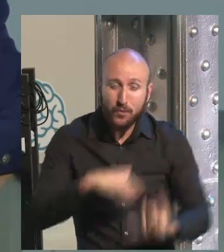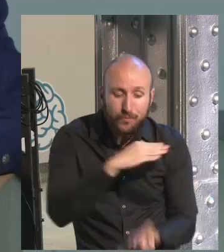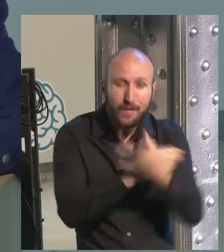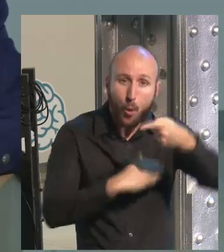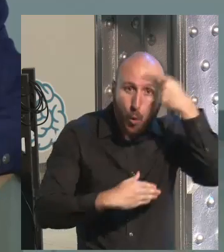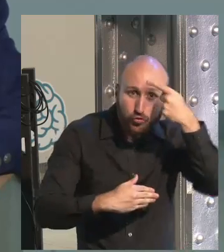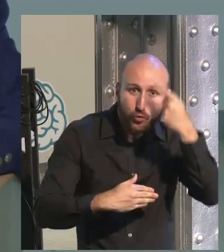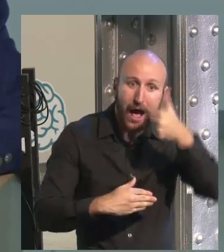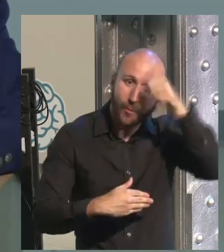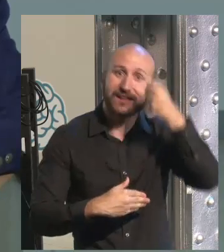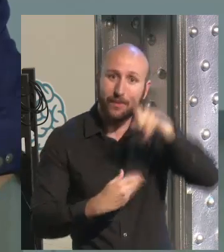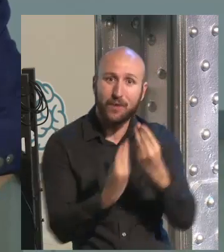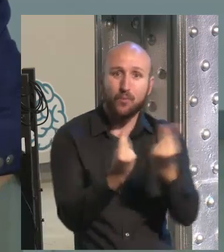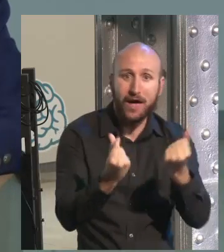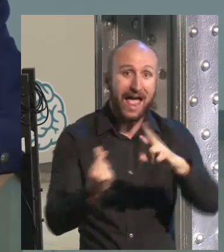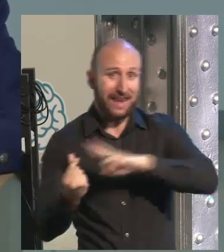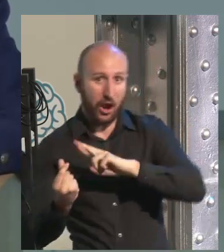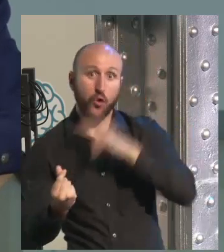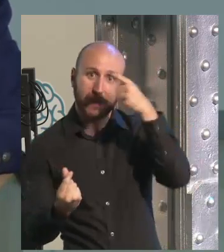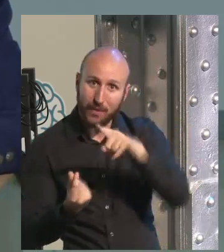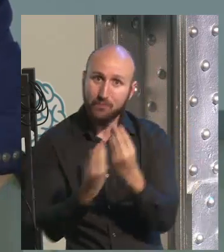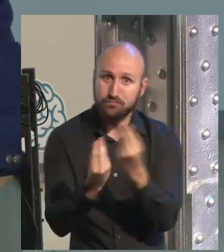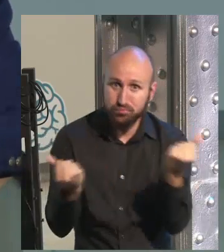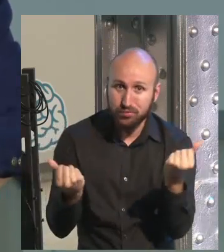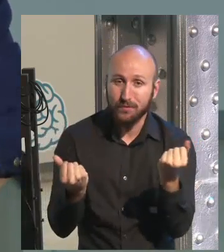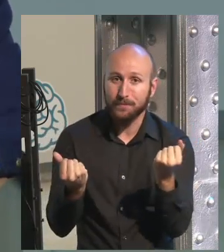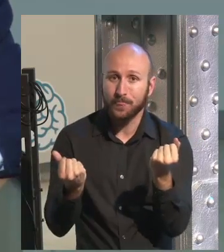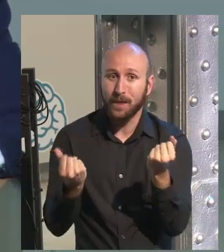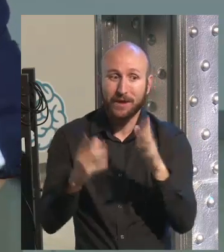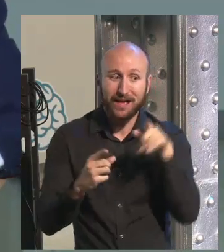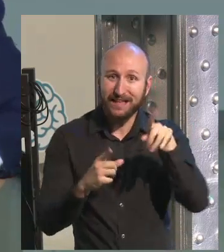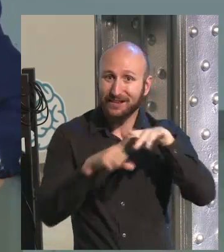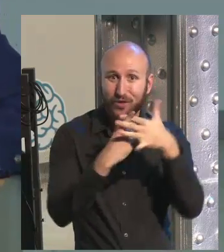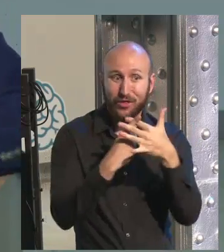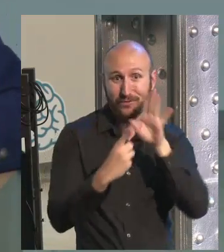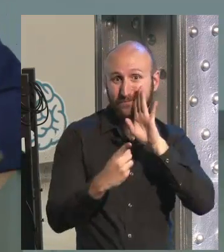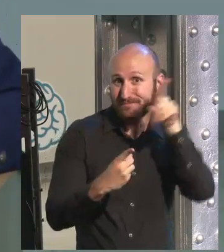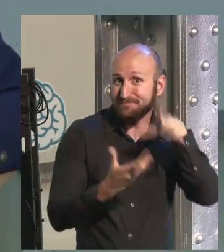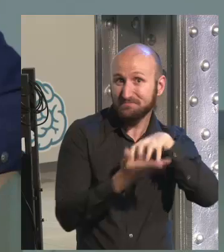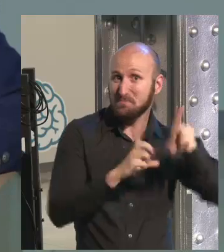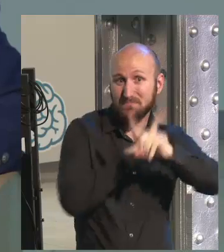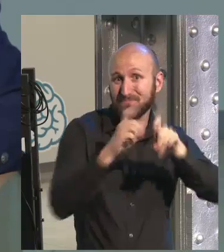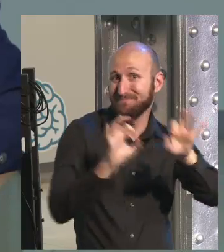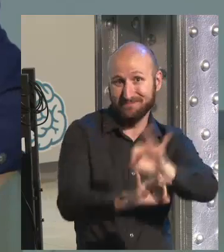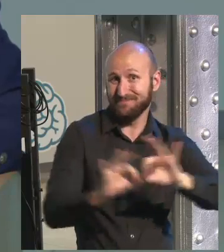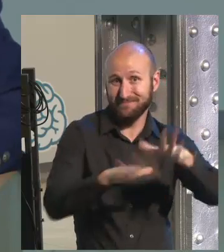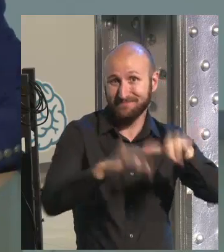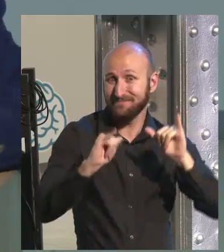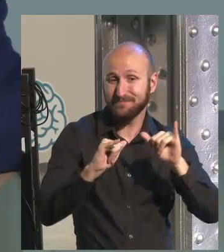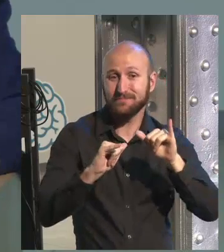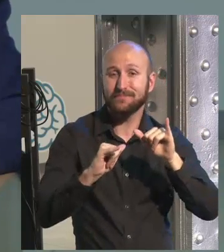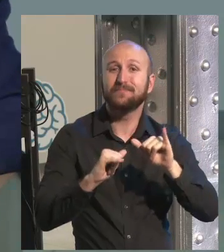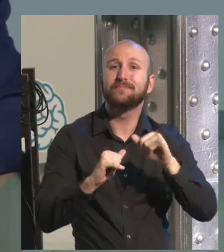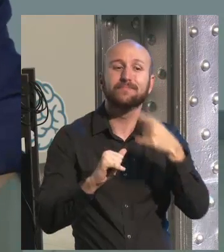as the men who create them and religions also. And we have to remember